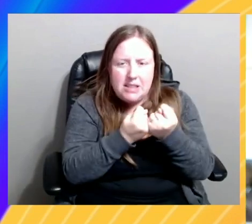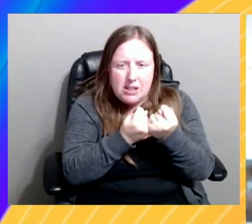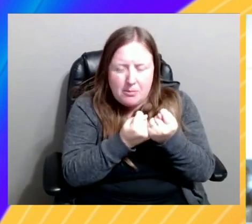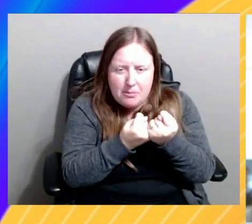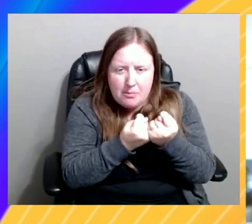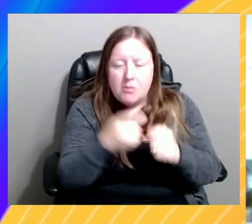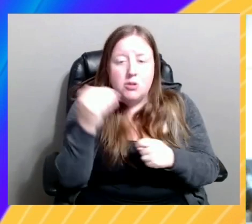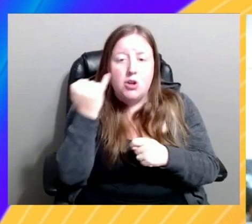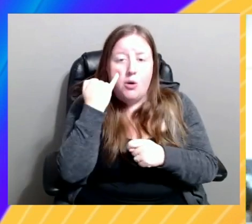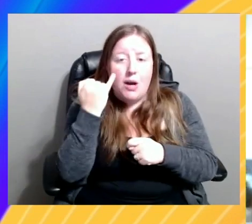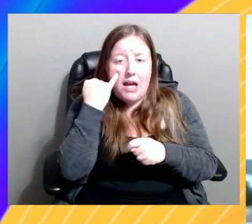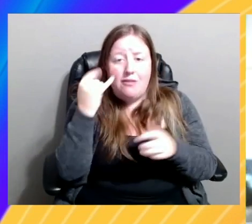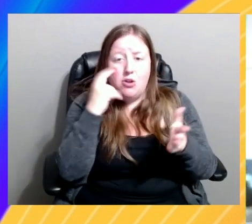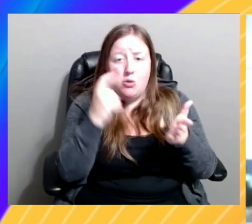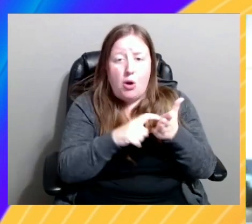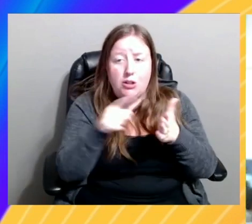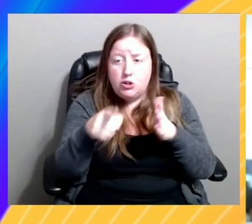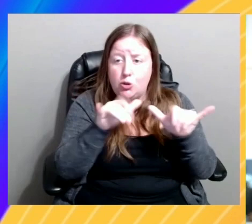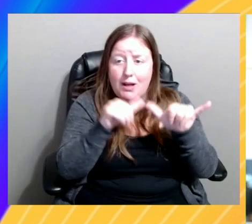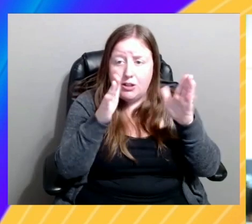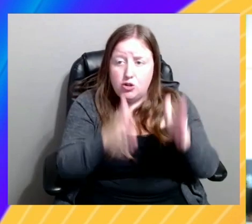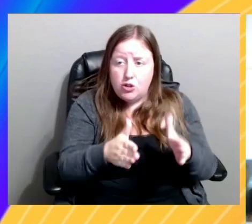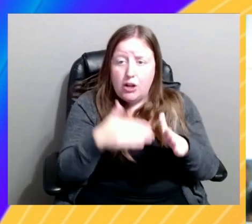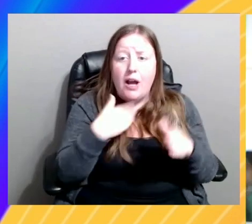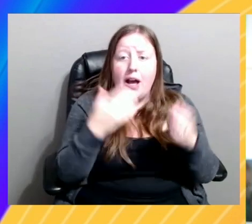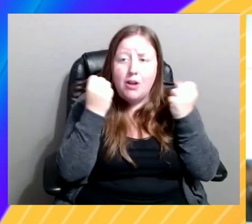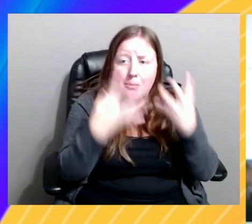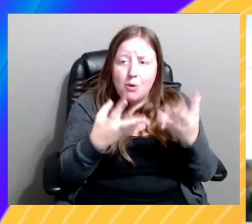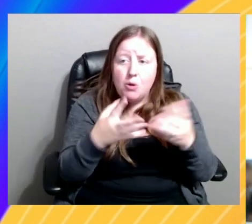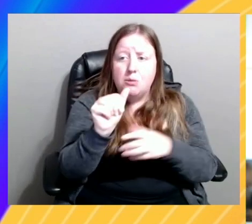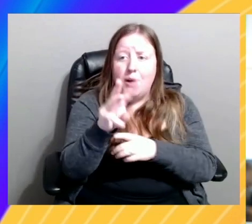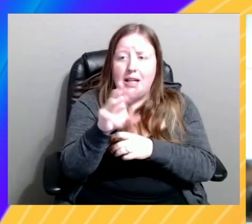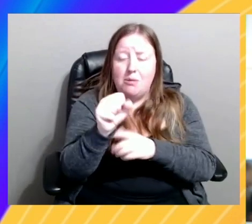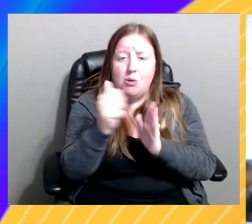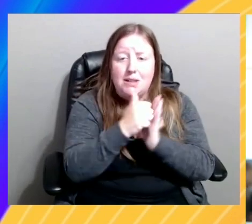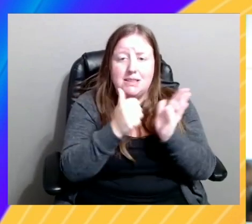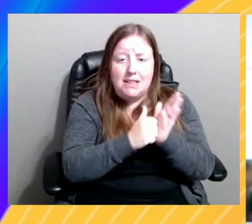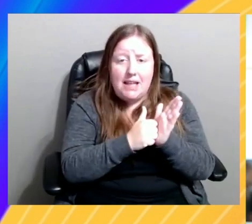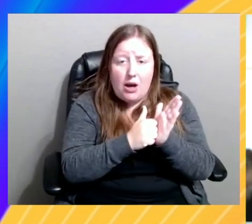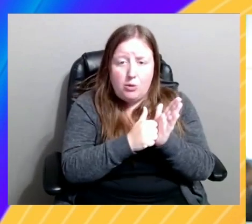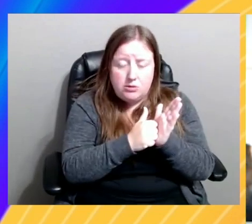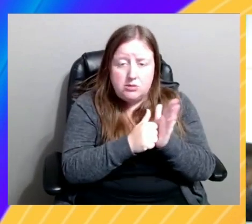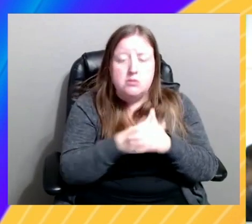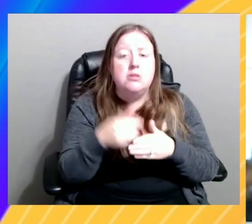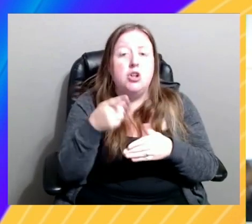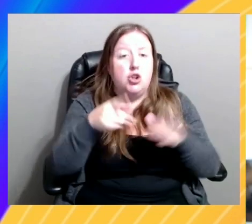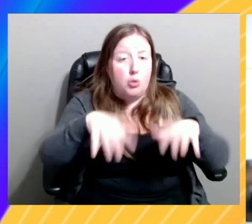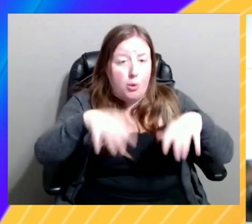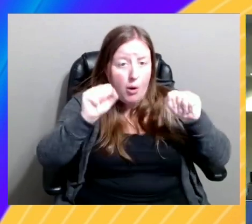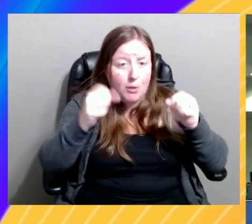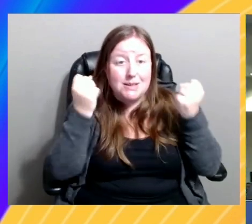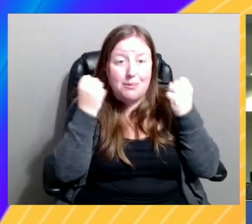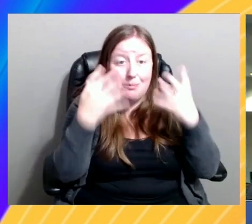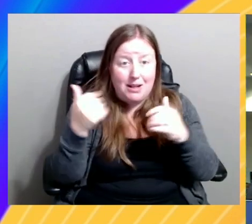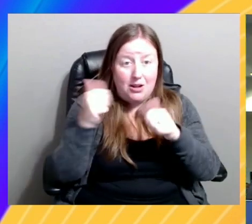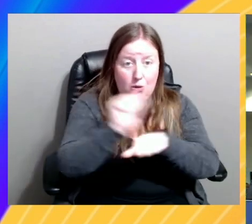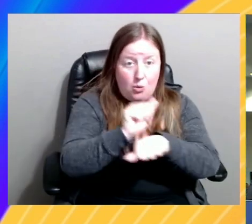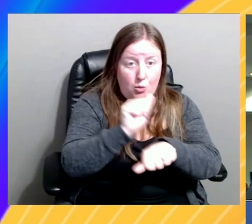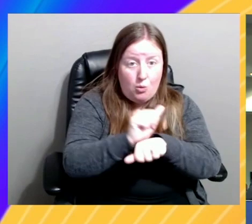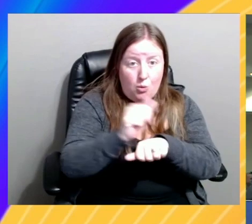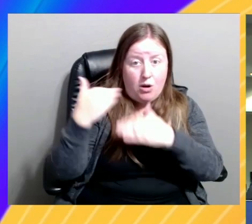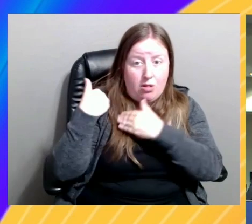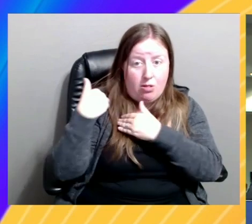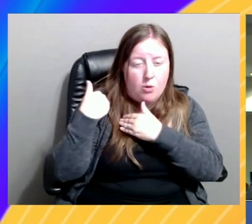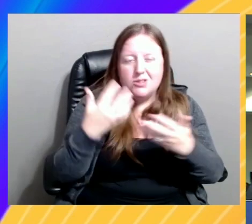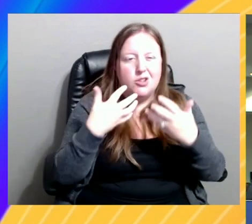yourself as an engineer having multiple AWS accounts in which you host many workloads, you probably don't want to have to log